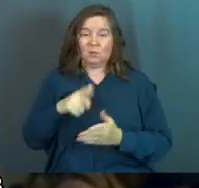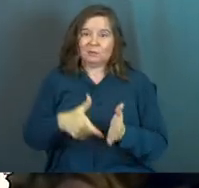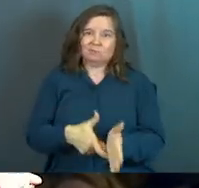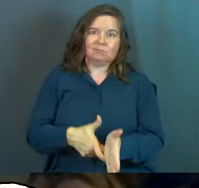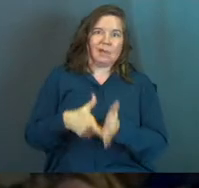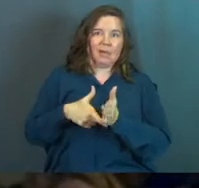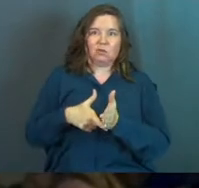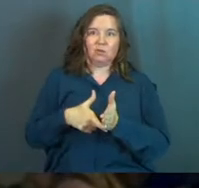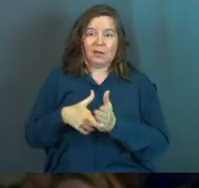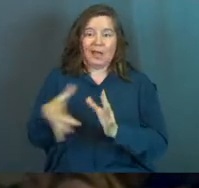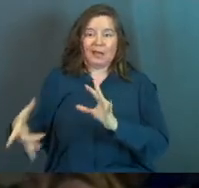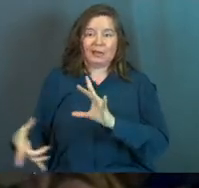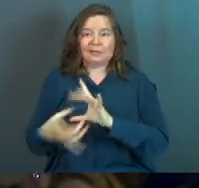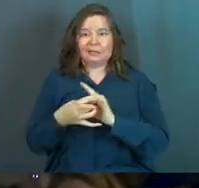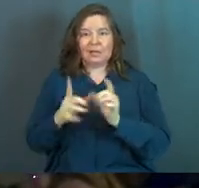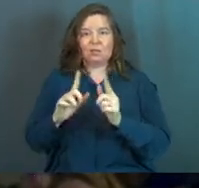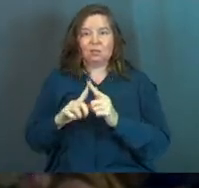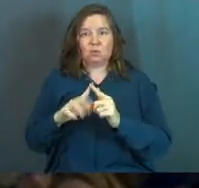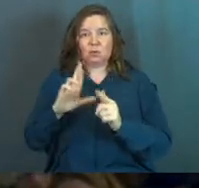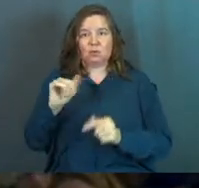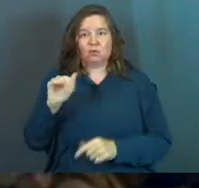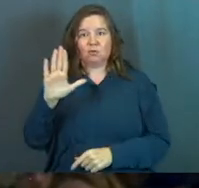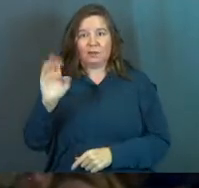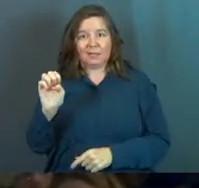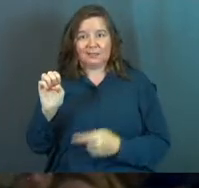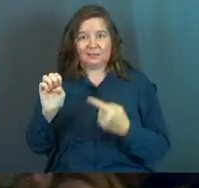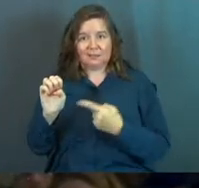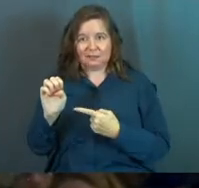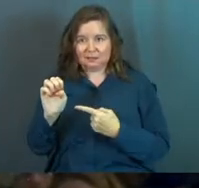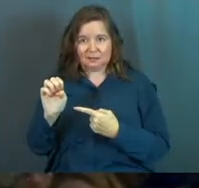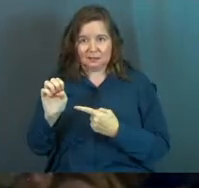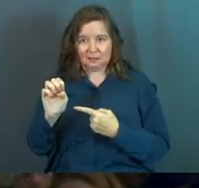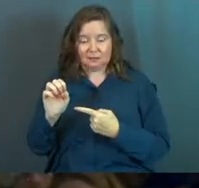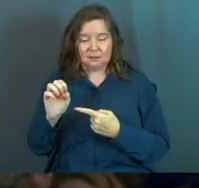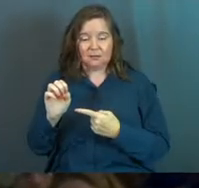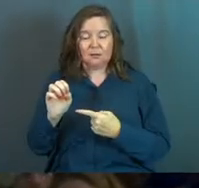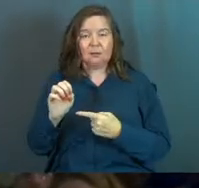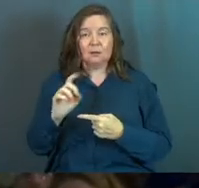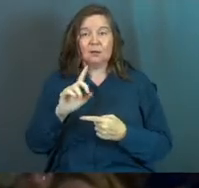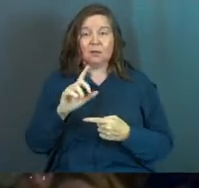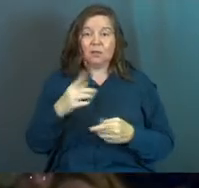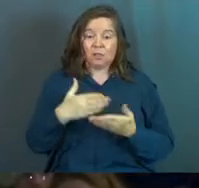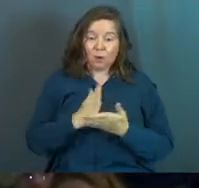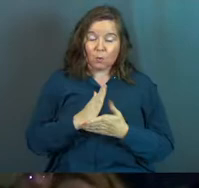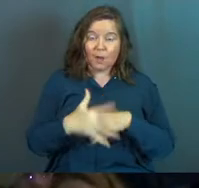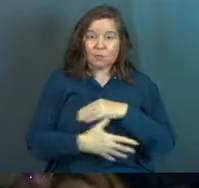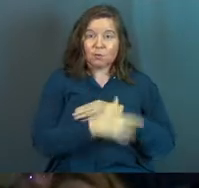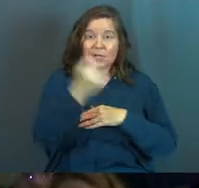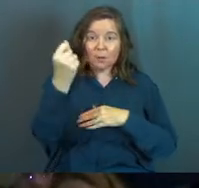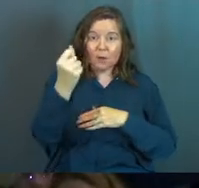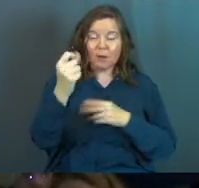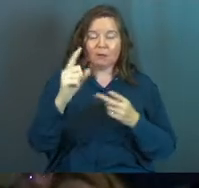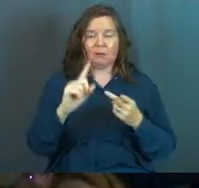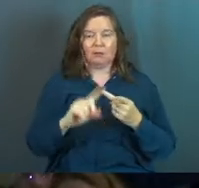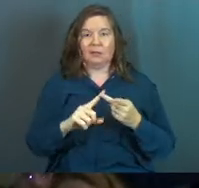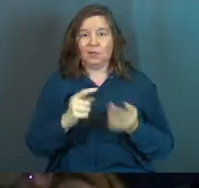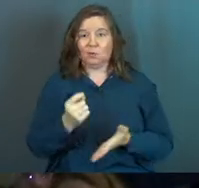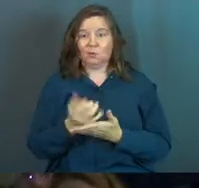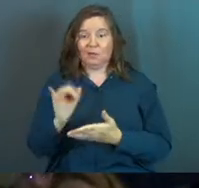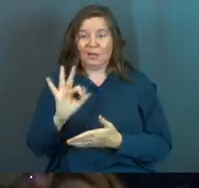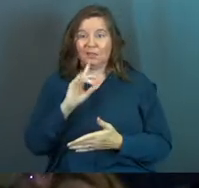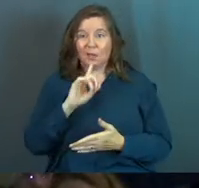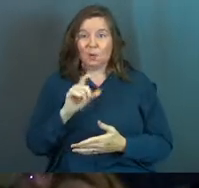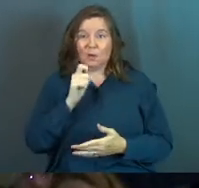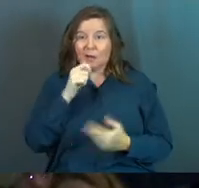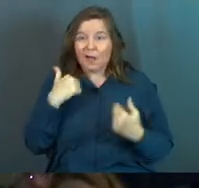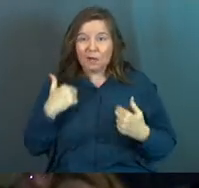mandatory and attached to their race. They were taken, their rights were taken away. They were treated as